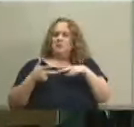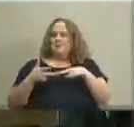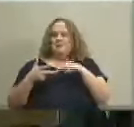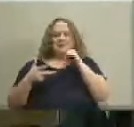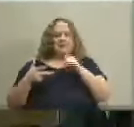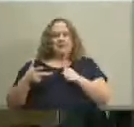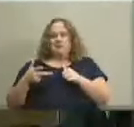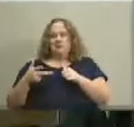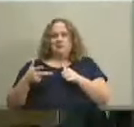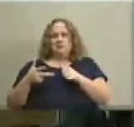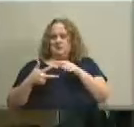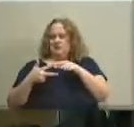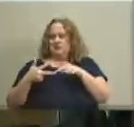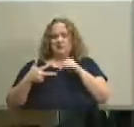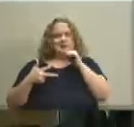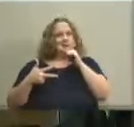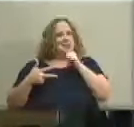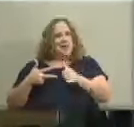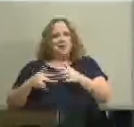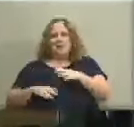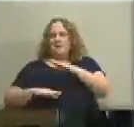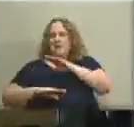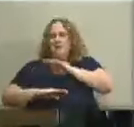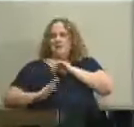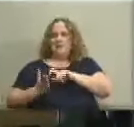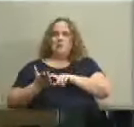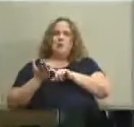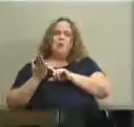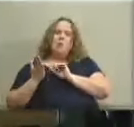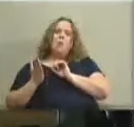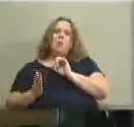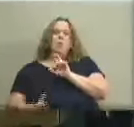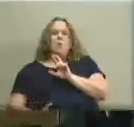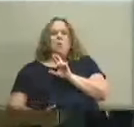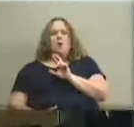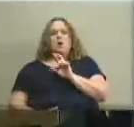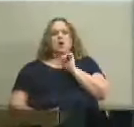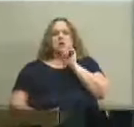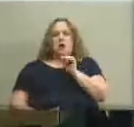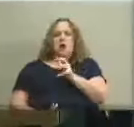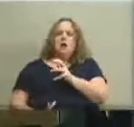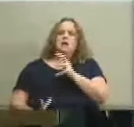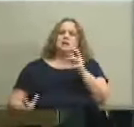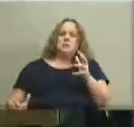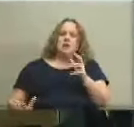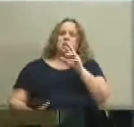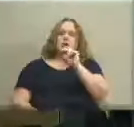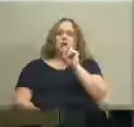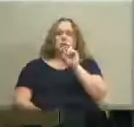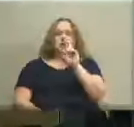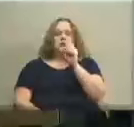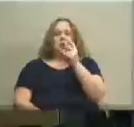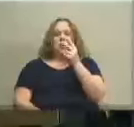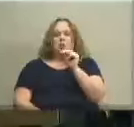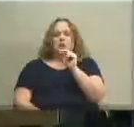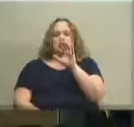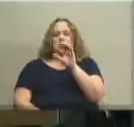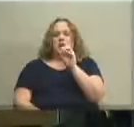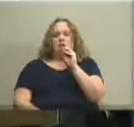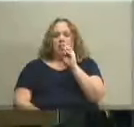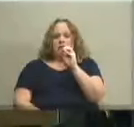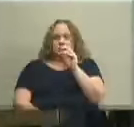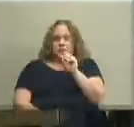none of the other suggestions did or to the extent that the name Norton Commons Elementary did